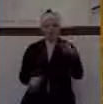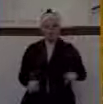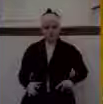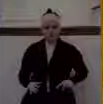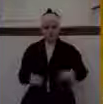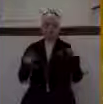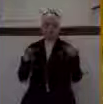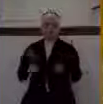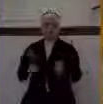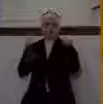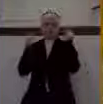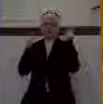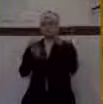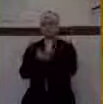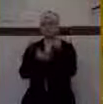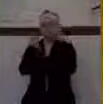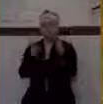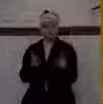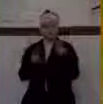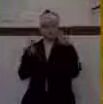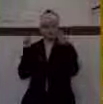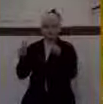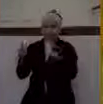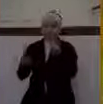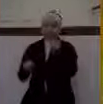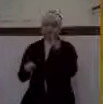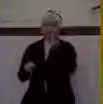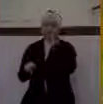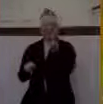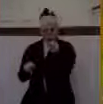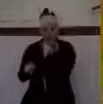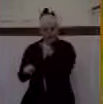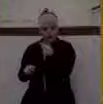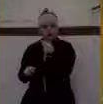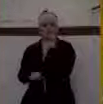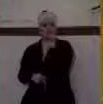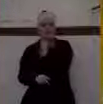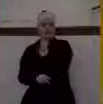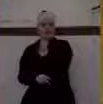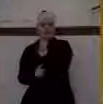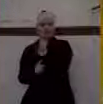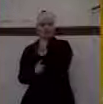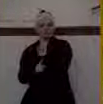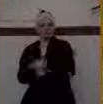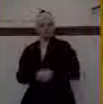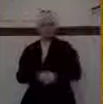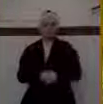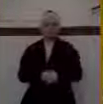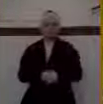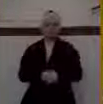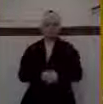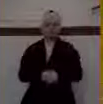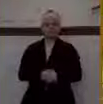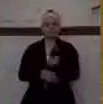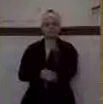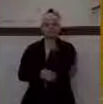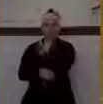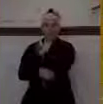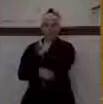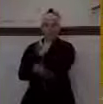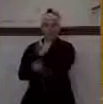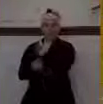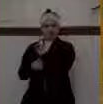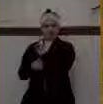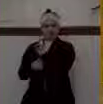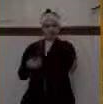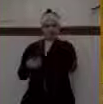the writer now looks at the king of Judah, Rehoboam. And unfortunately, what he sees is that Rehoboam was not much better than